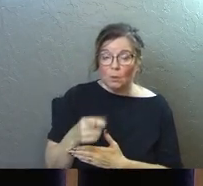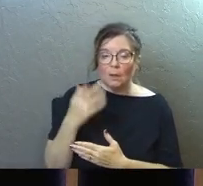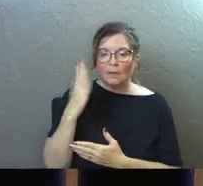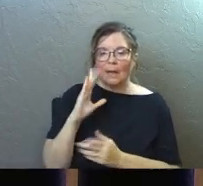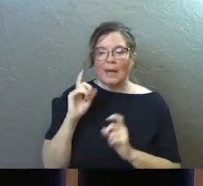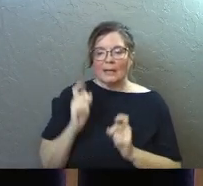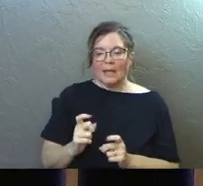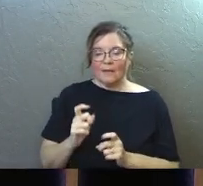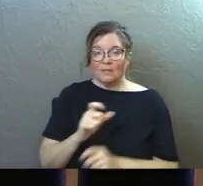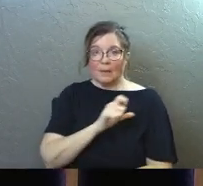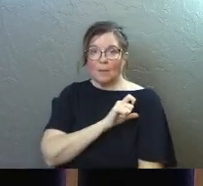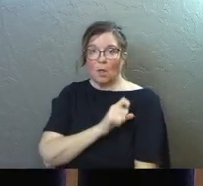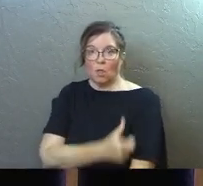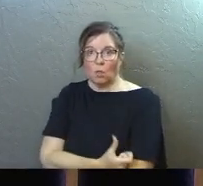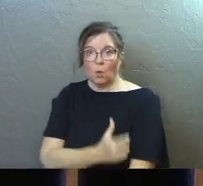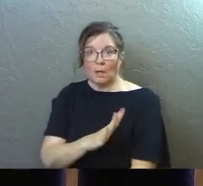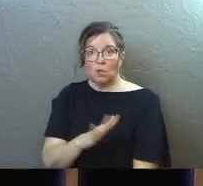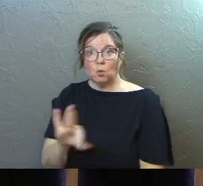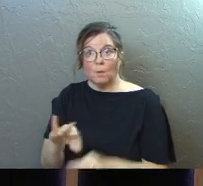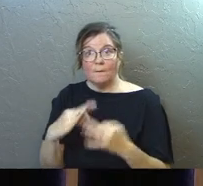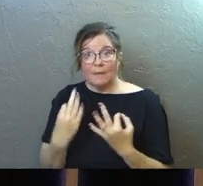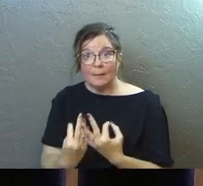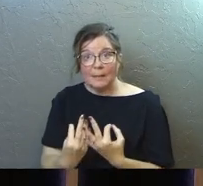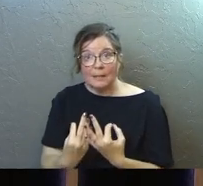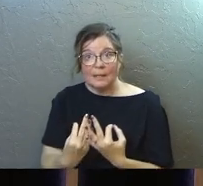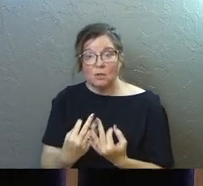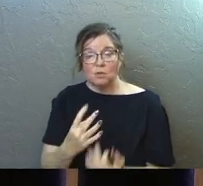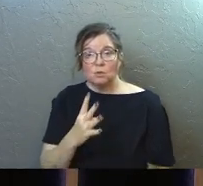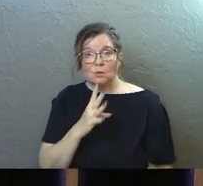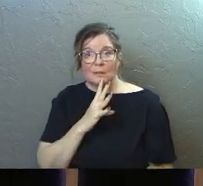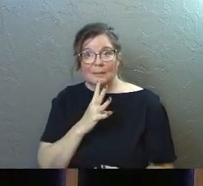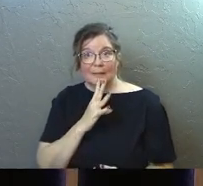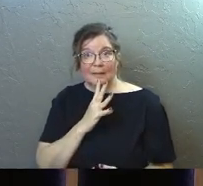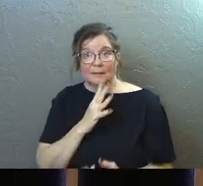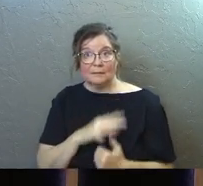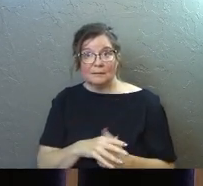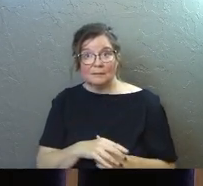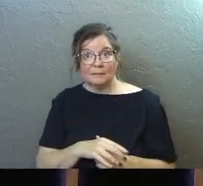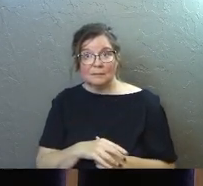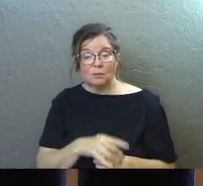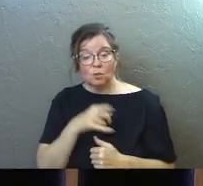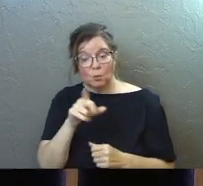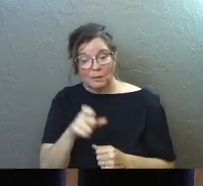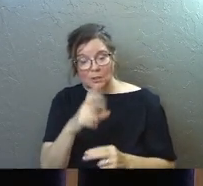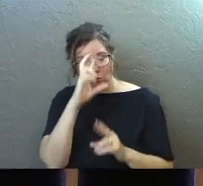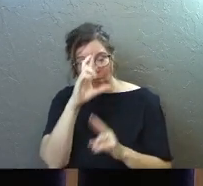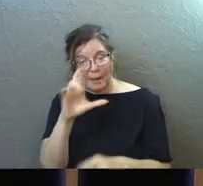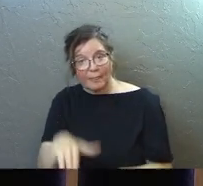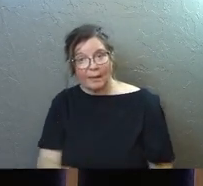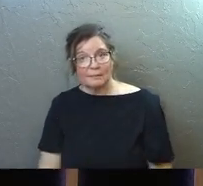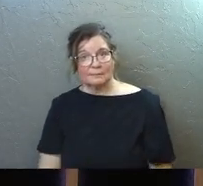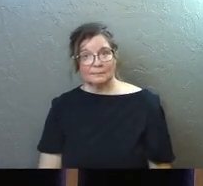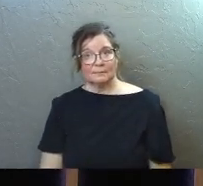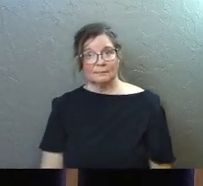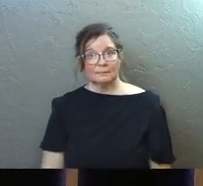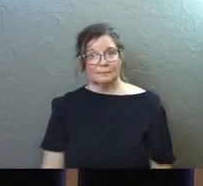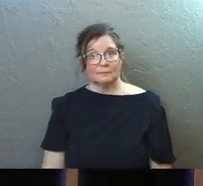God gave them authority in your family to speak. You need to respect that.